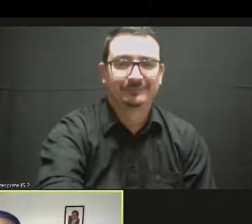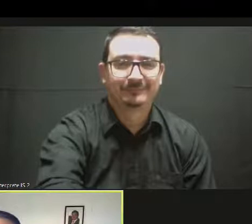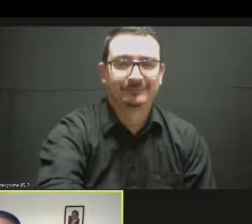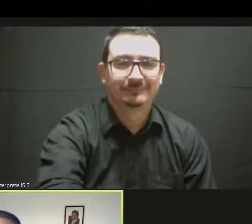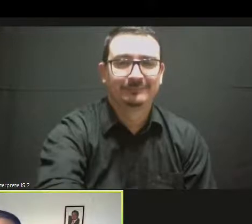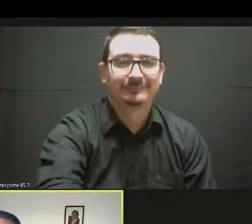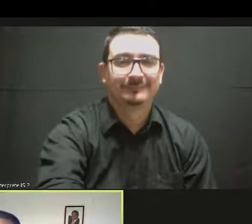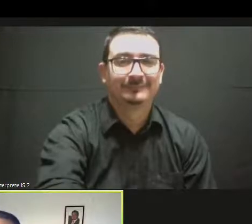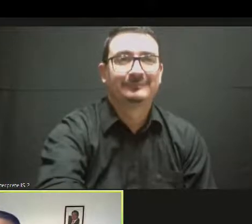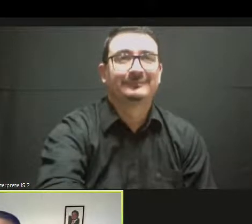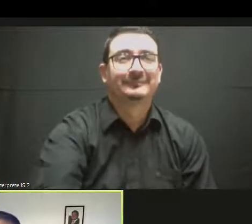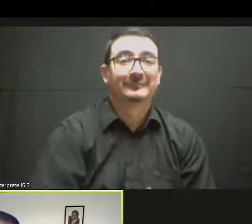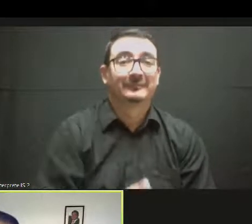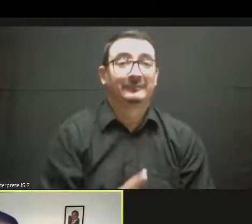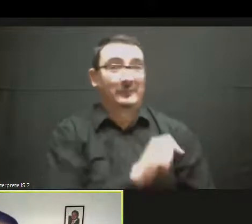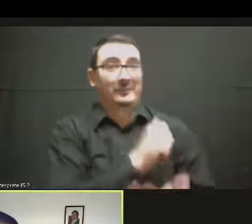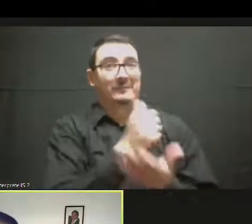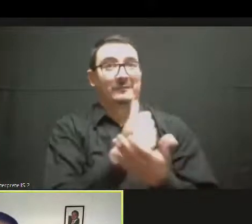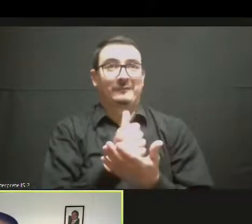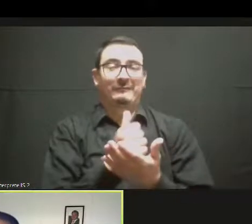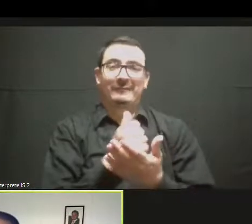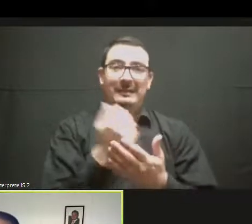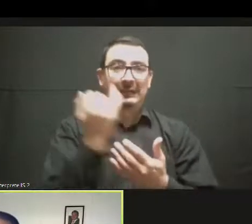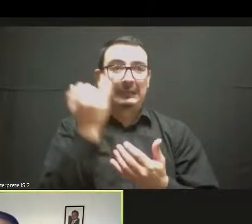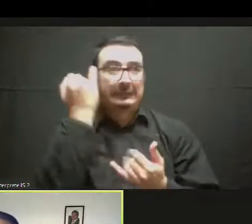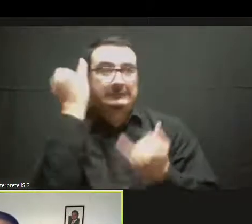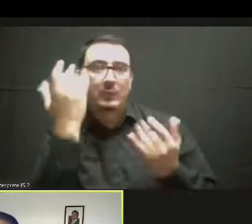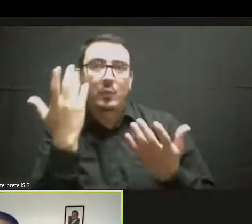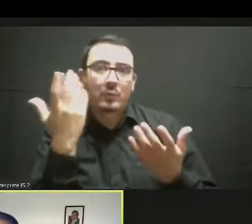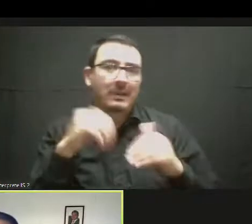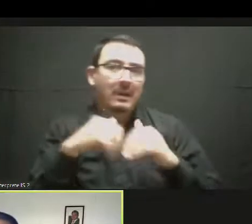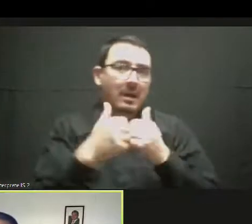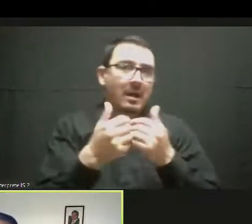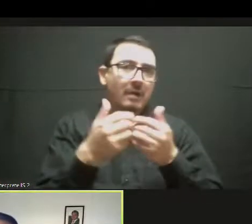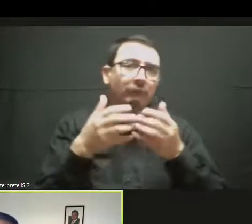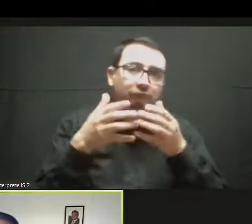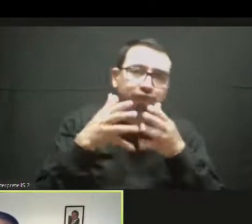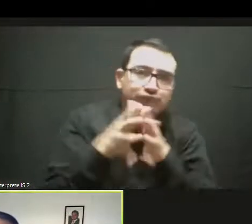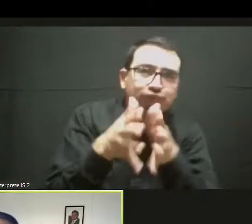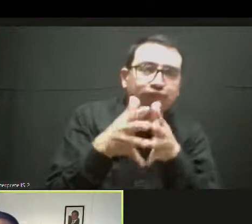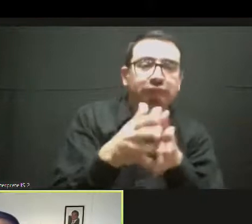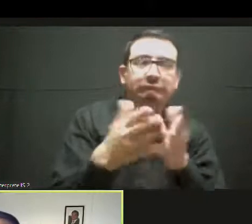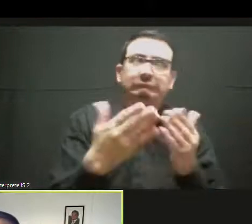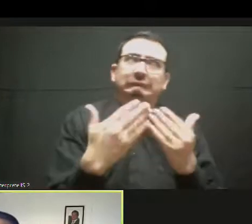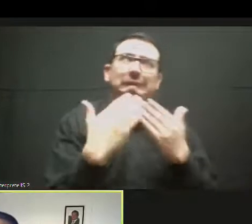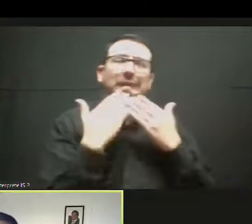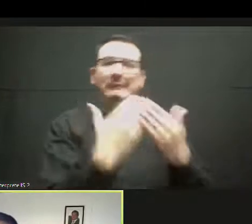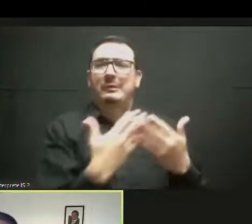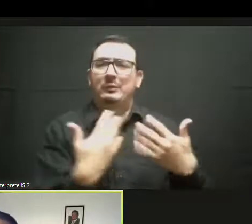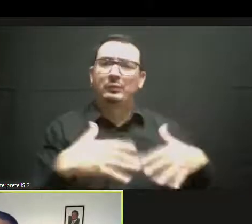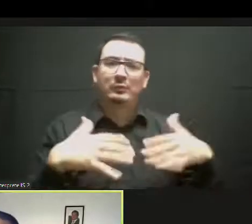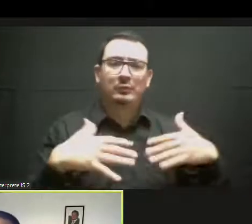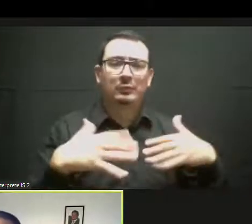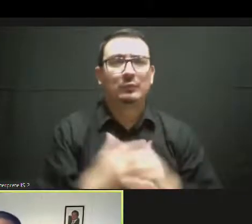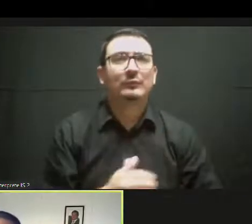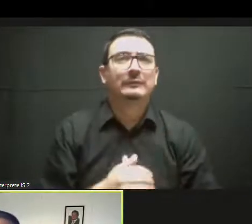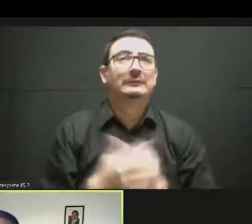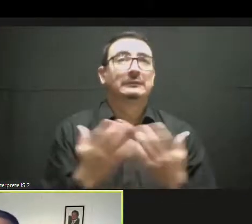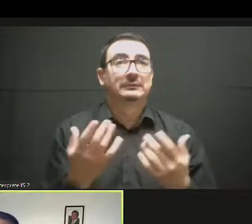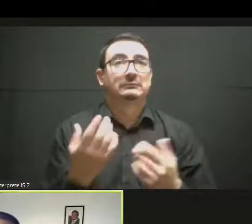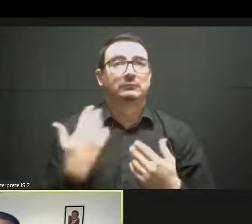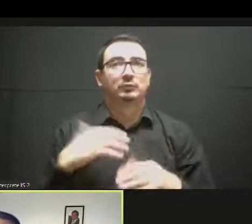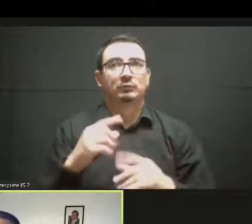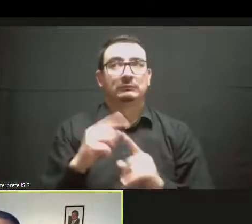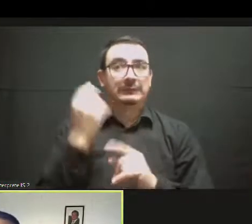partnership and cooperation. Indeed, the creative economy is the opportunity to connect